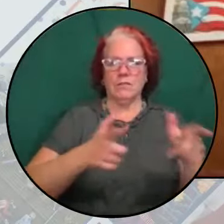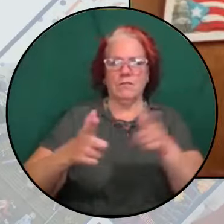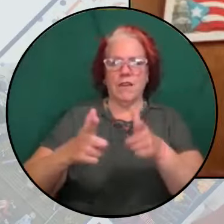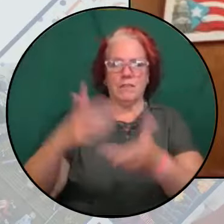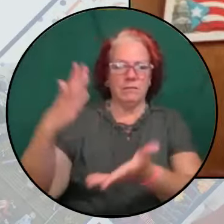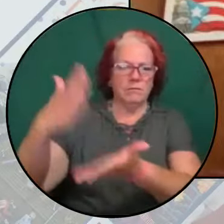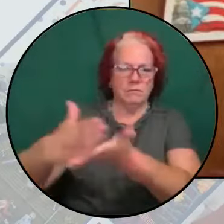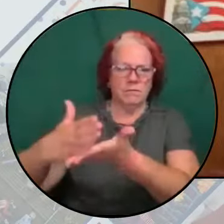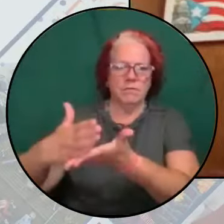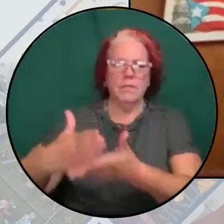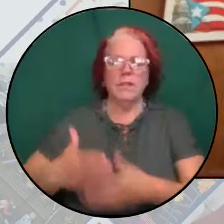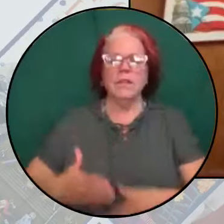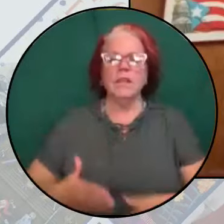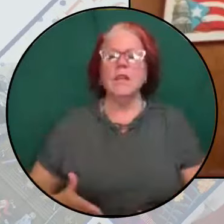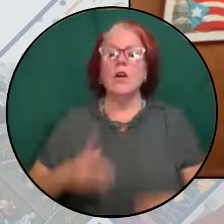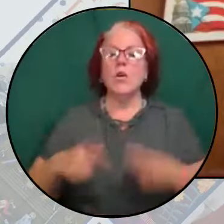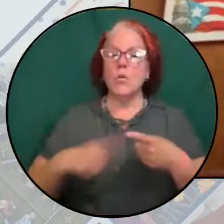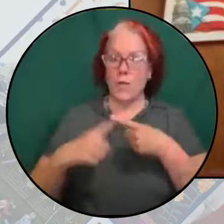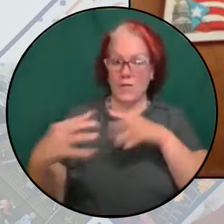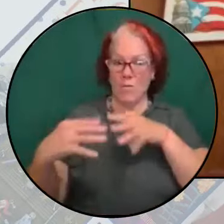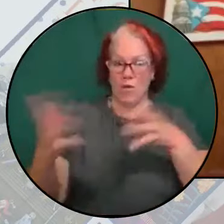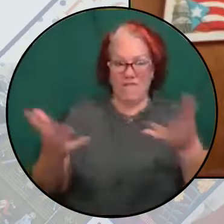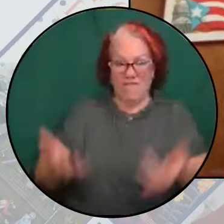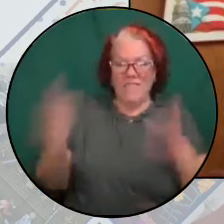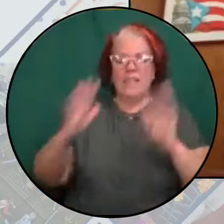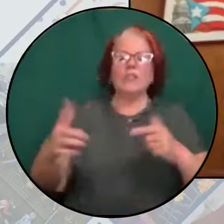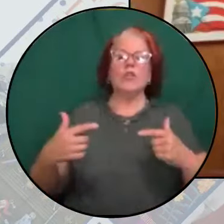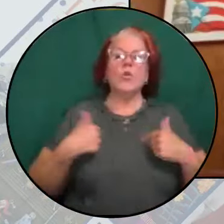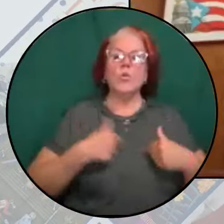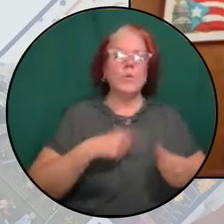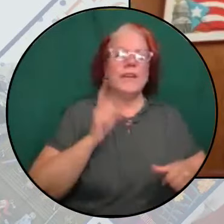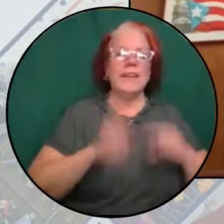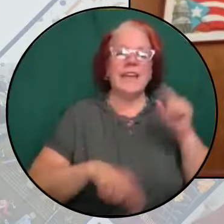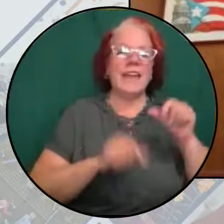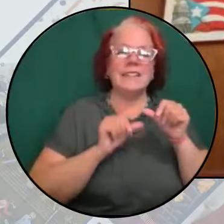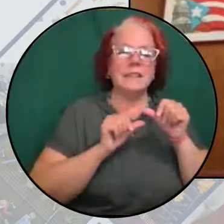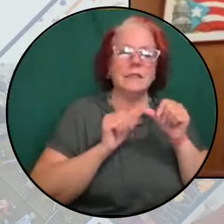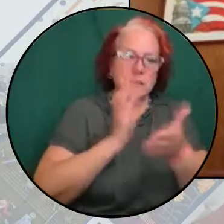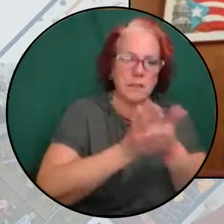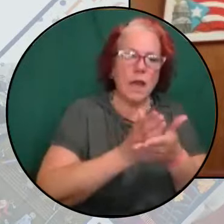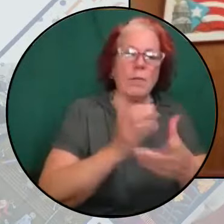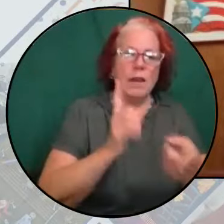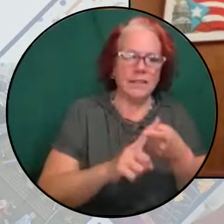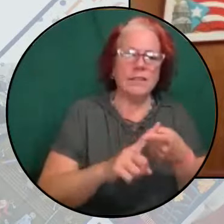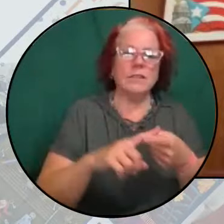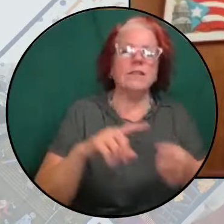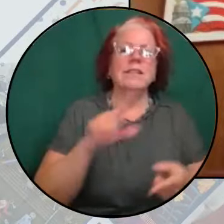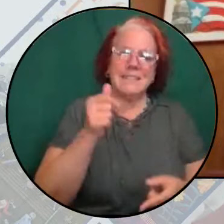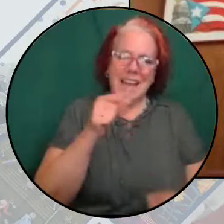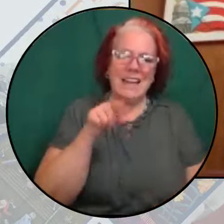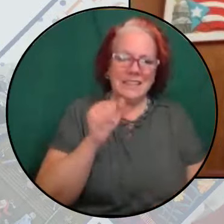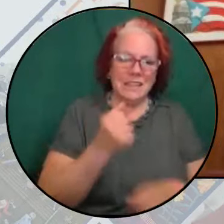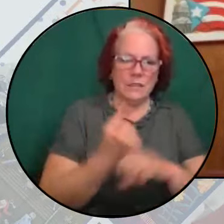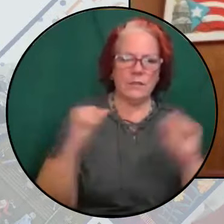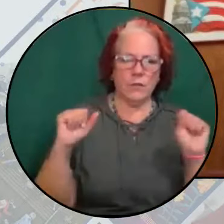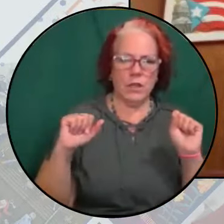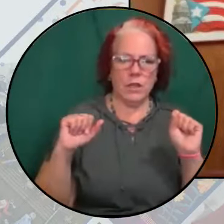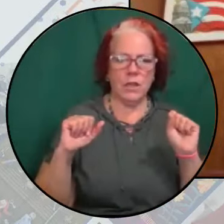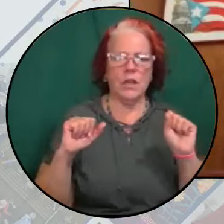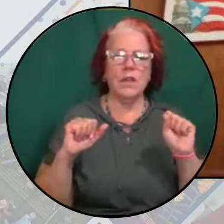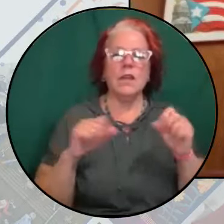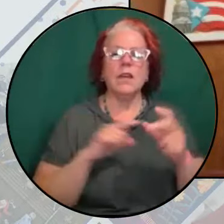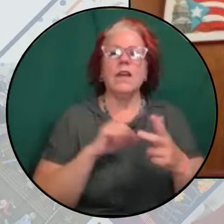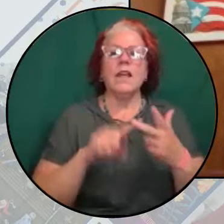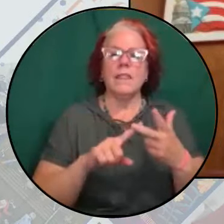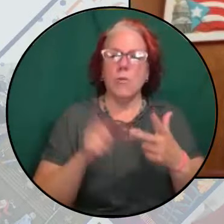And once there is, we will not stop until there is no more siege on Gaza. And once that happens, we will not stop